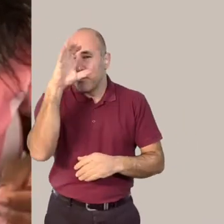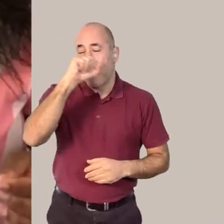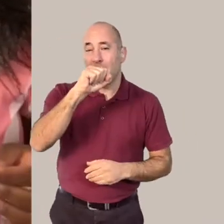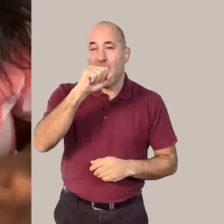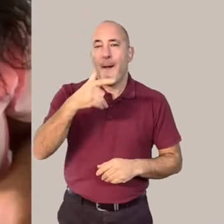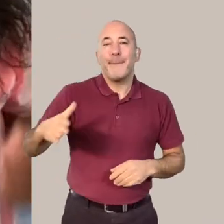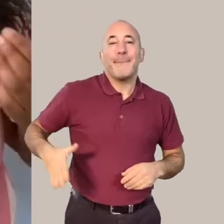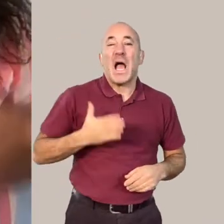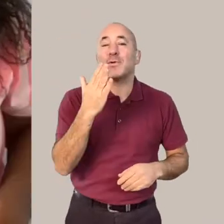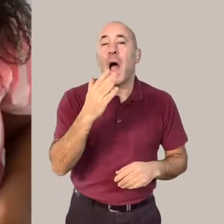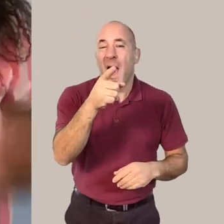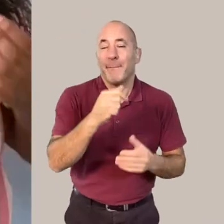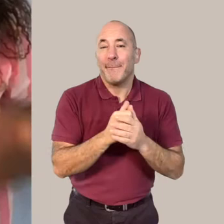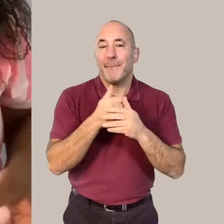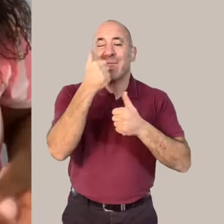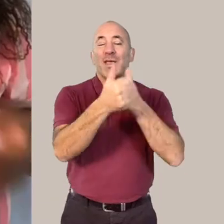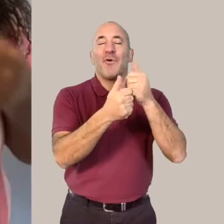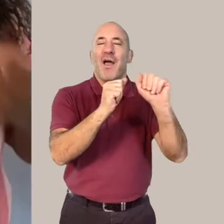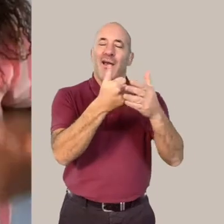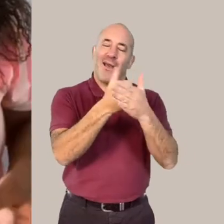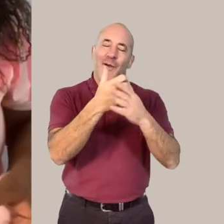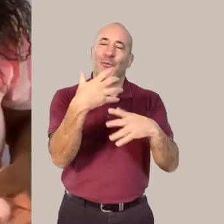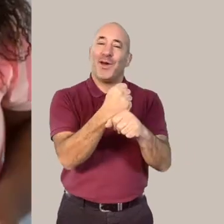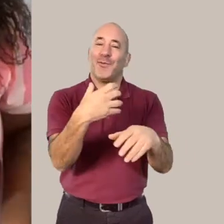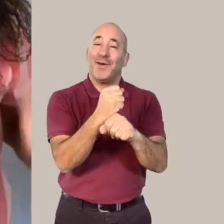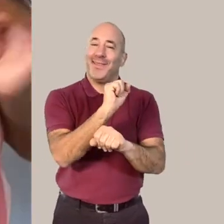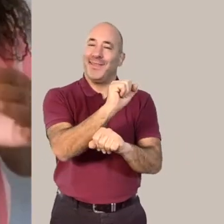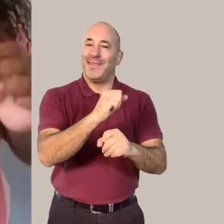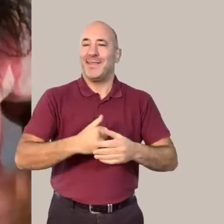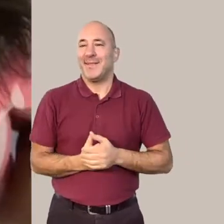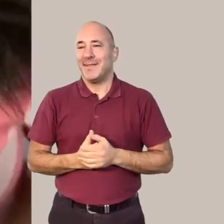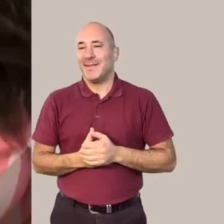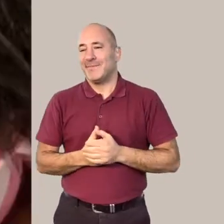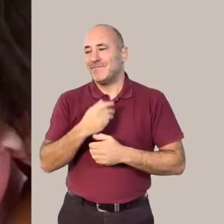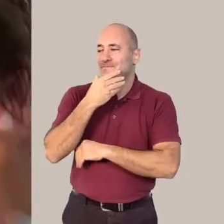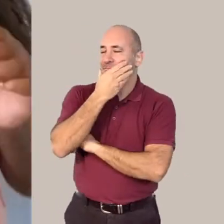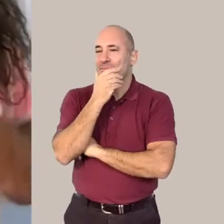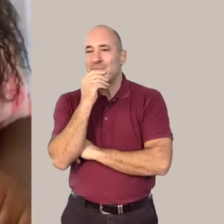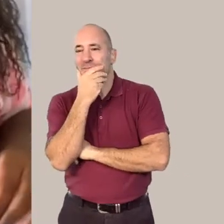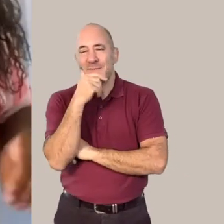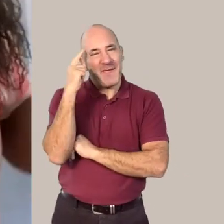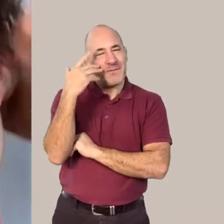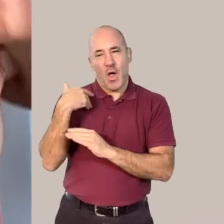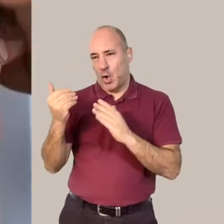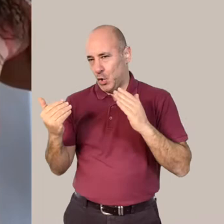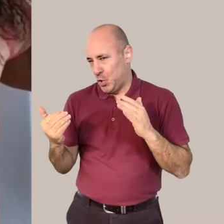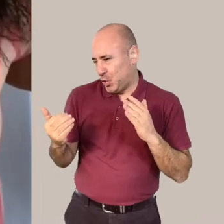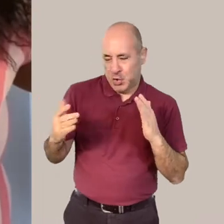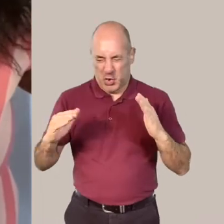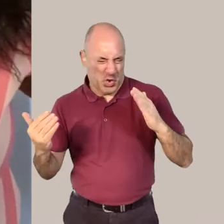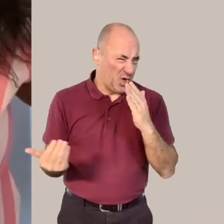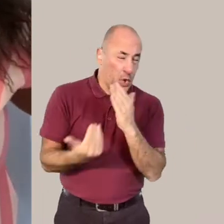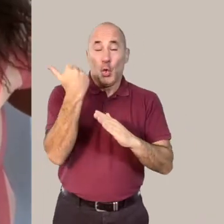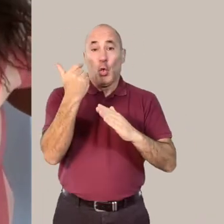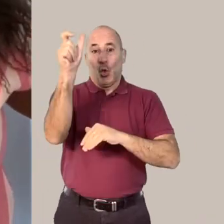in pantomime, the hero always wins. So, I'm going to think of a